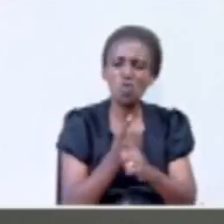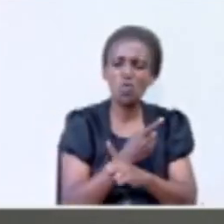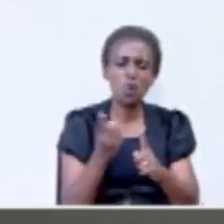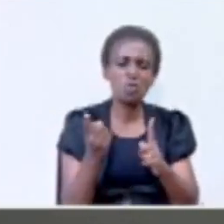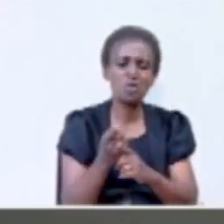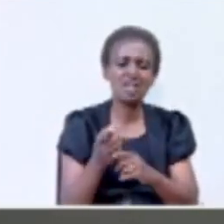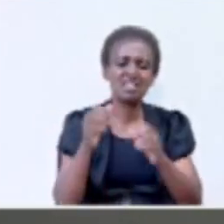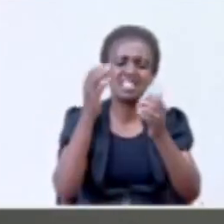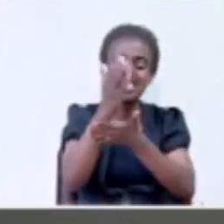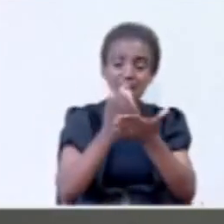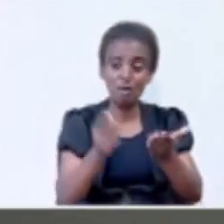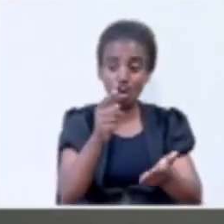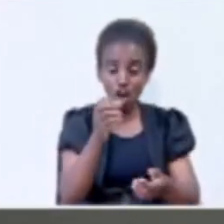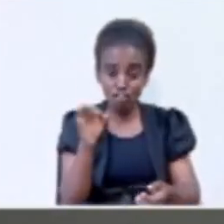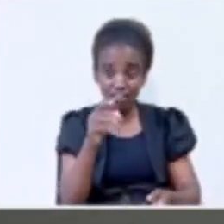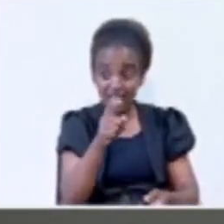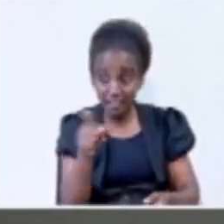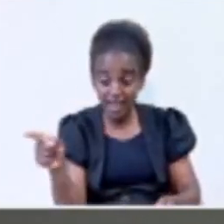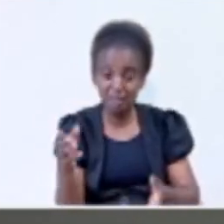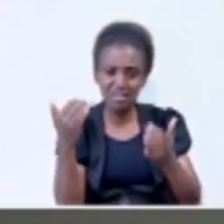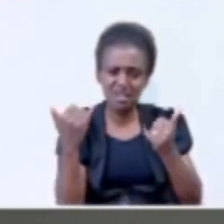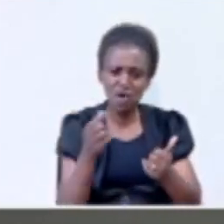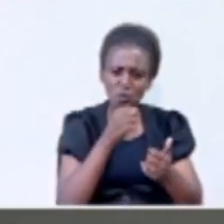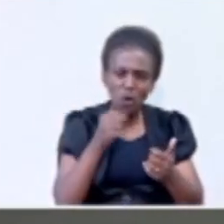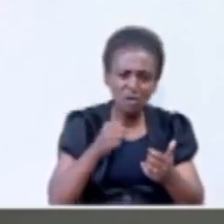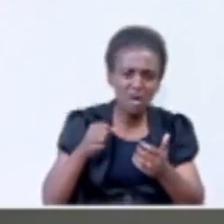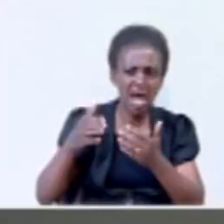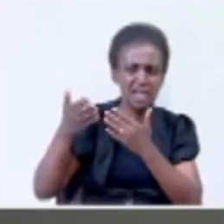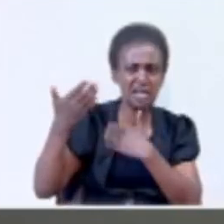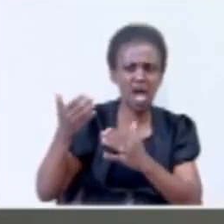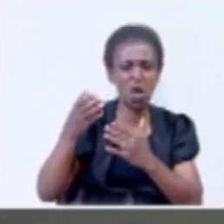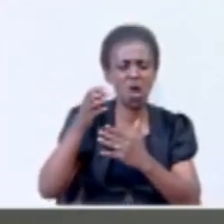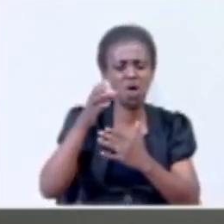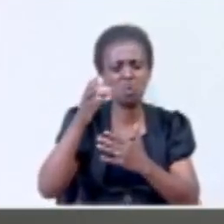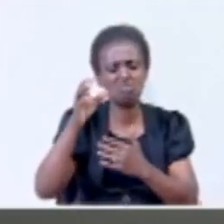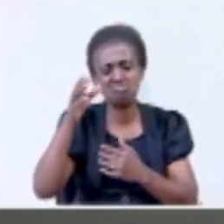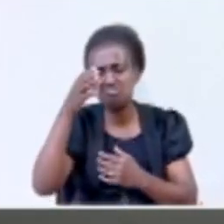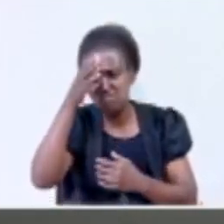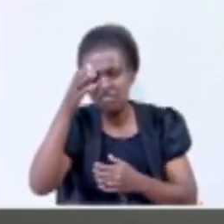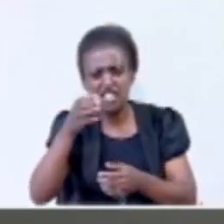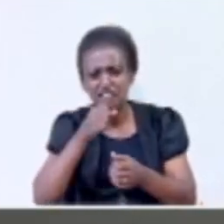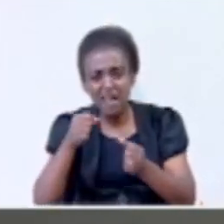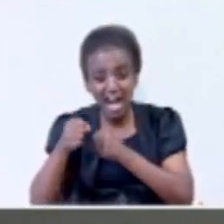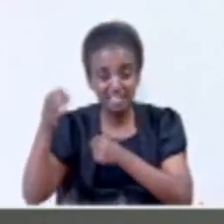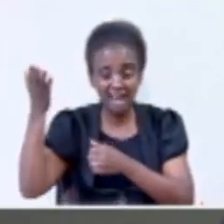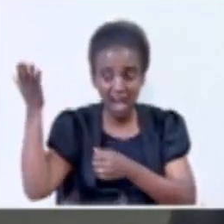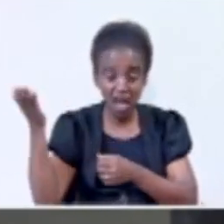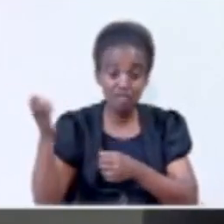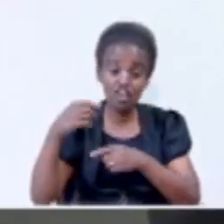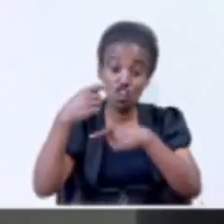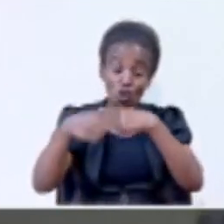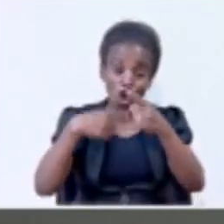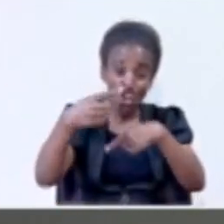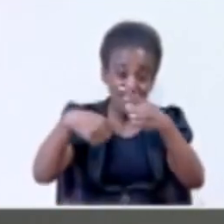Some of them now have grandfathers and grand grandfathers and they have continued